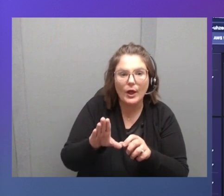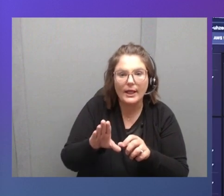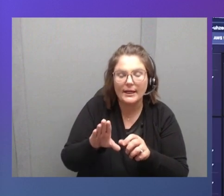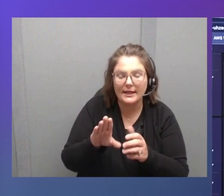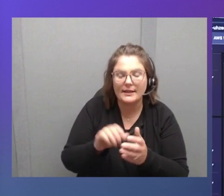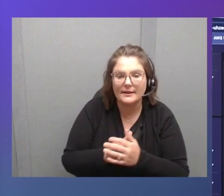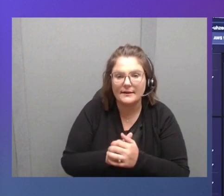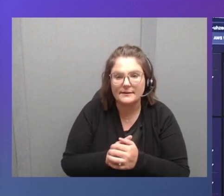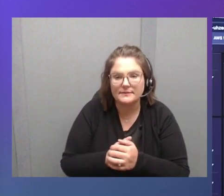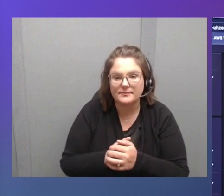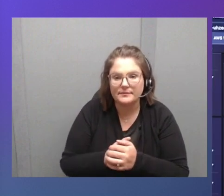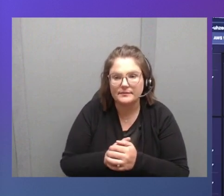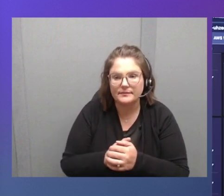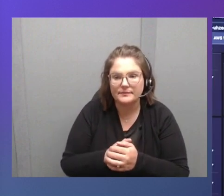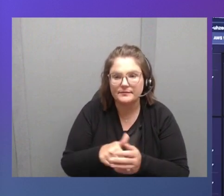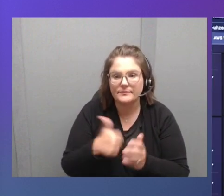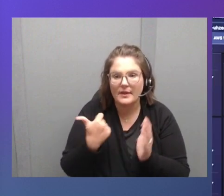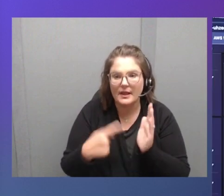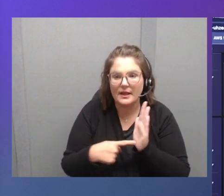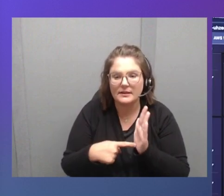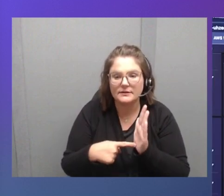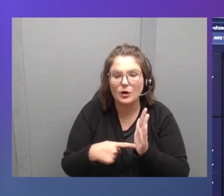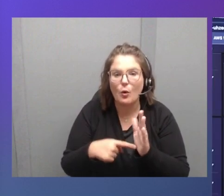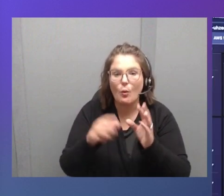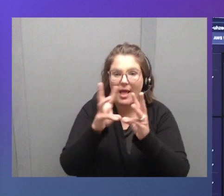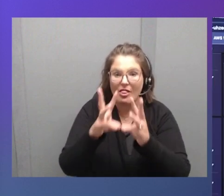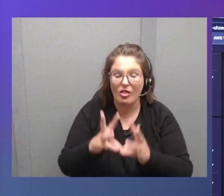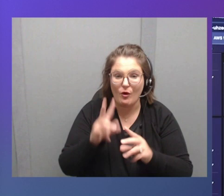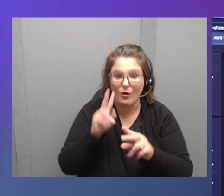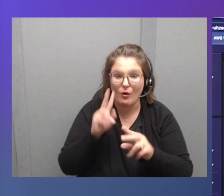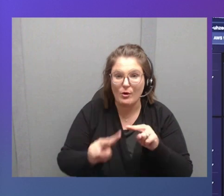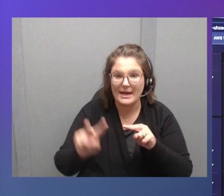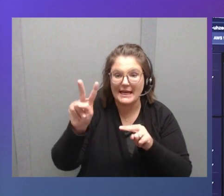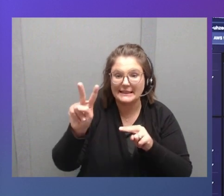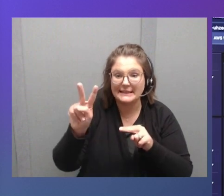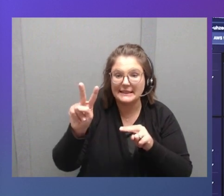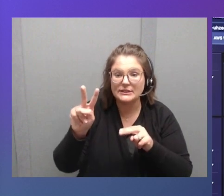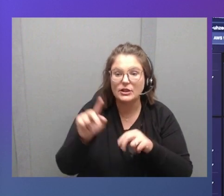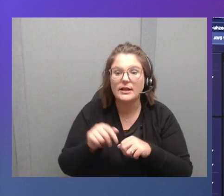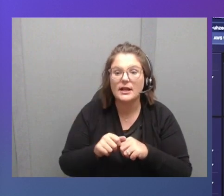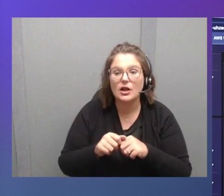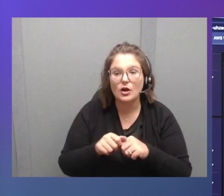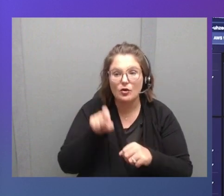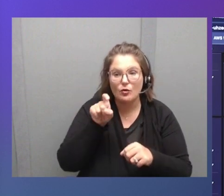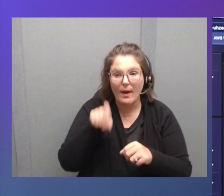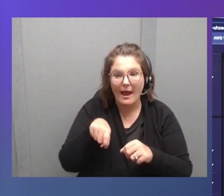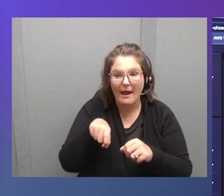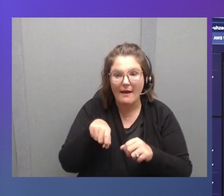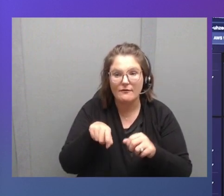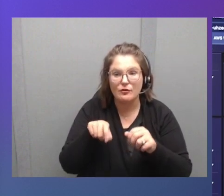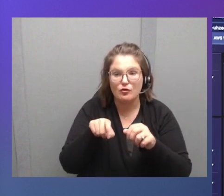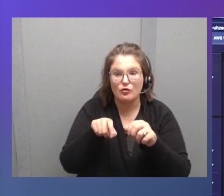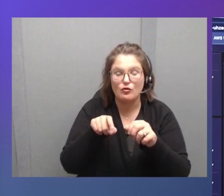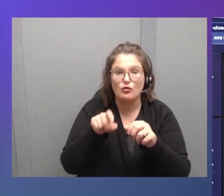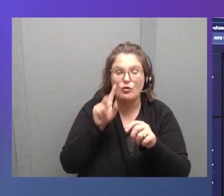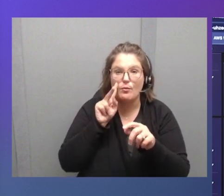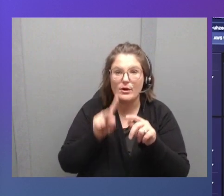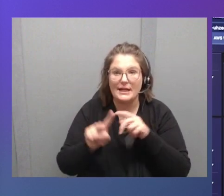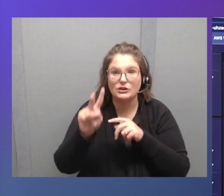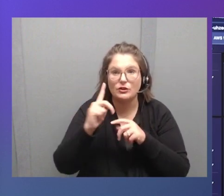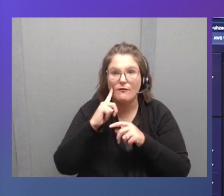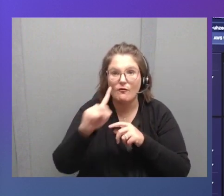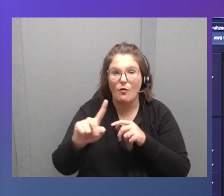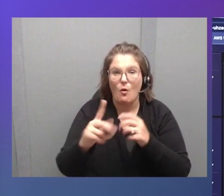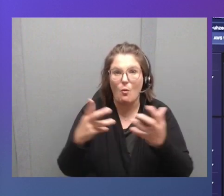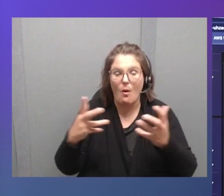So another example would be weather prediction. So you literally have to predict the entire globe and then you have to make the prediction for how the weather is going to look